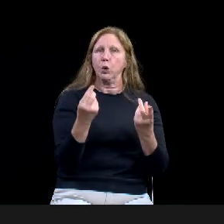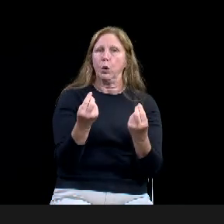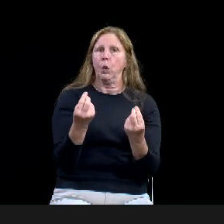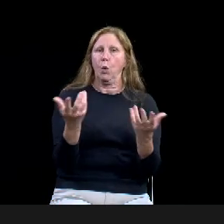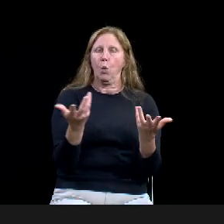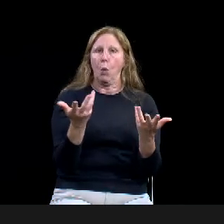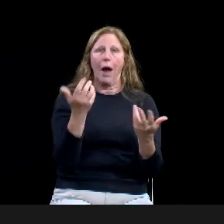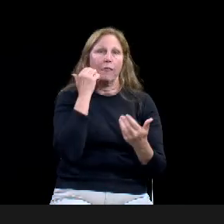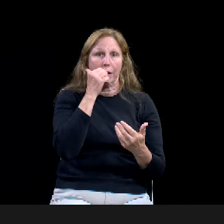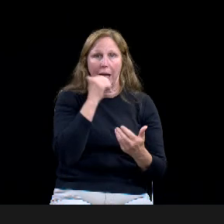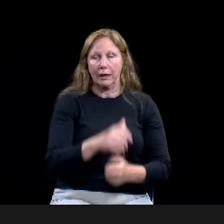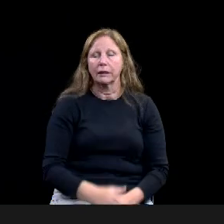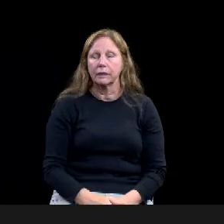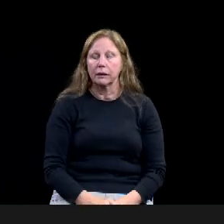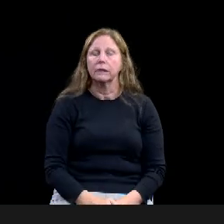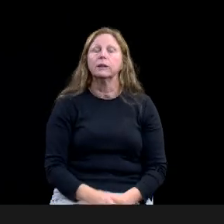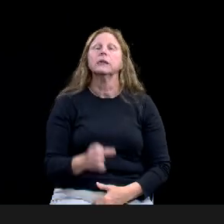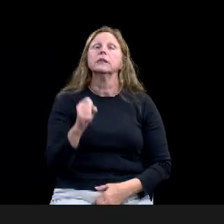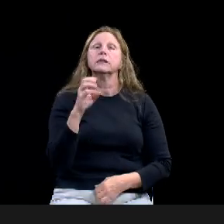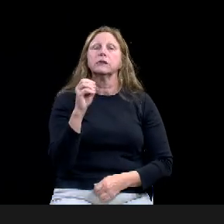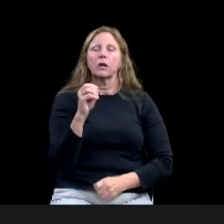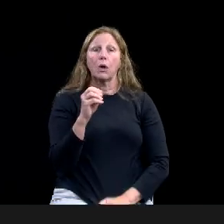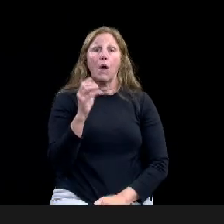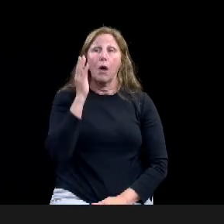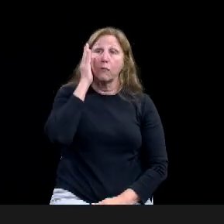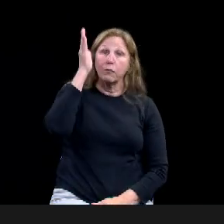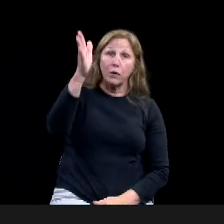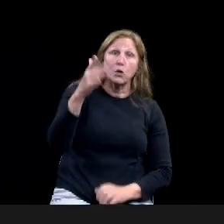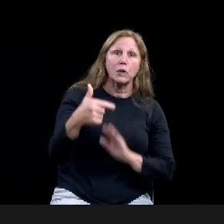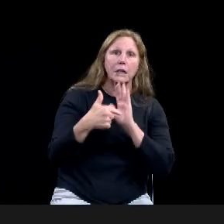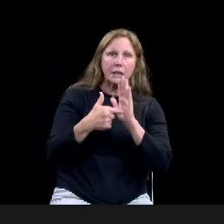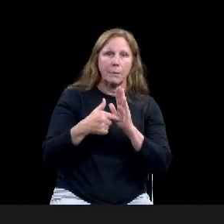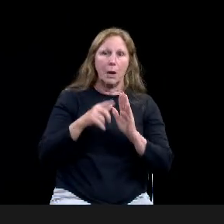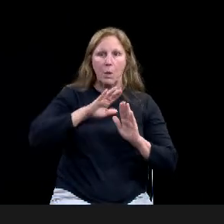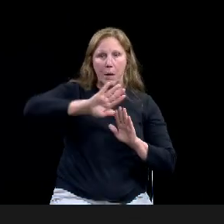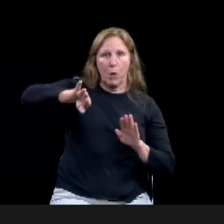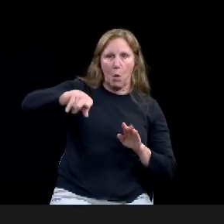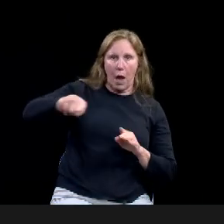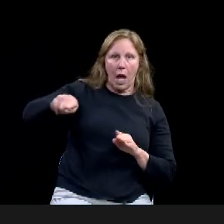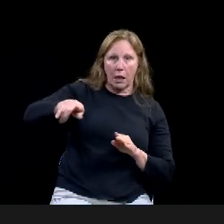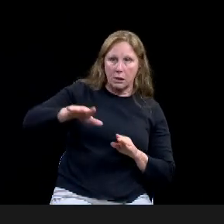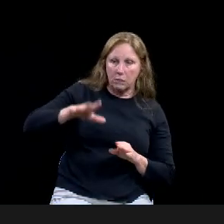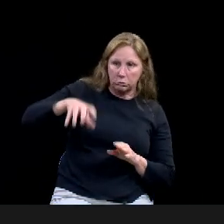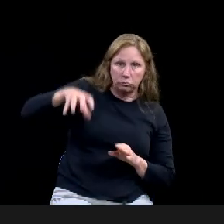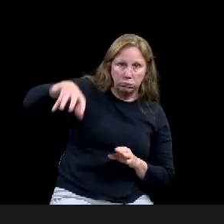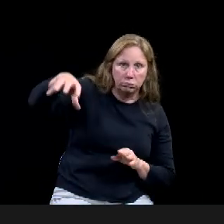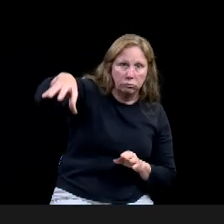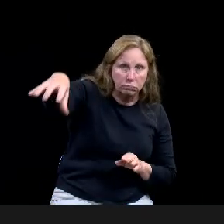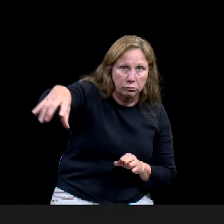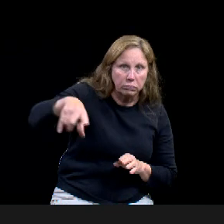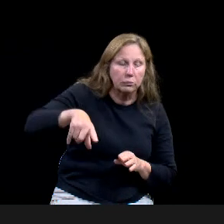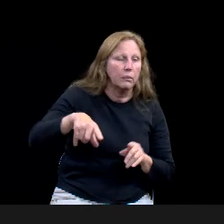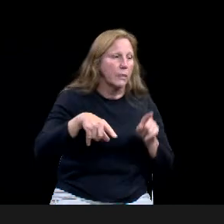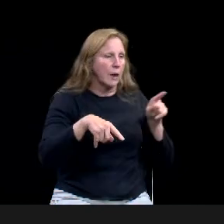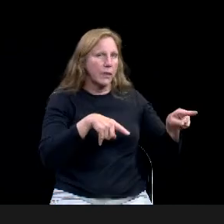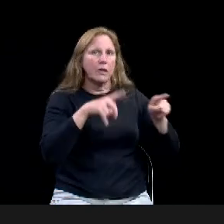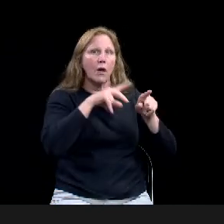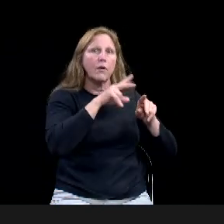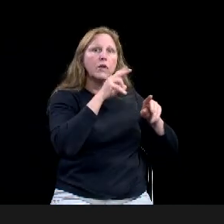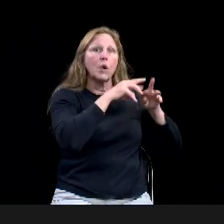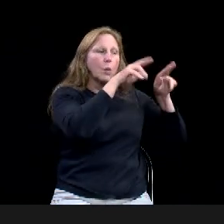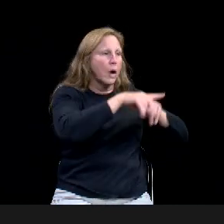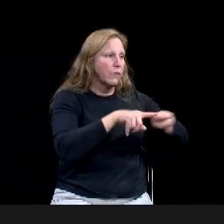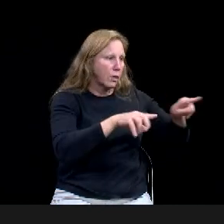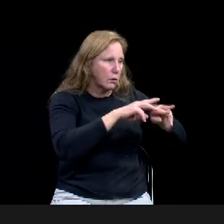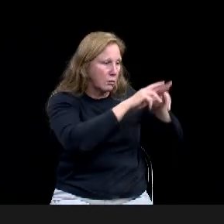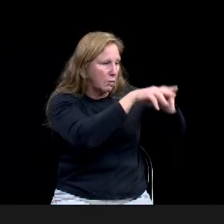overlooks the Brazos river to the left and the retail is just to the extreme left here beyond this left-hand side of this column,